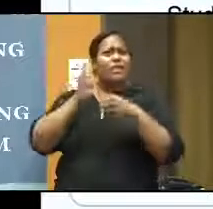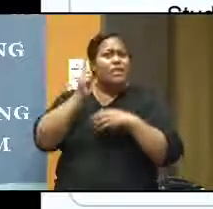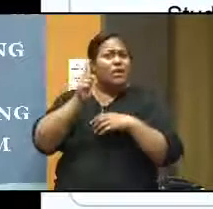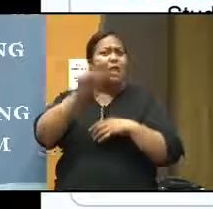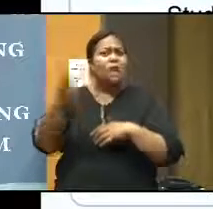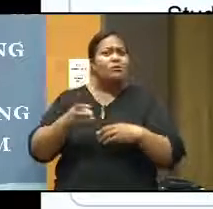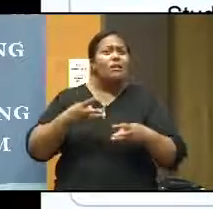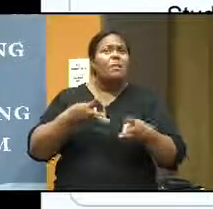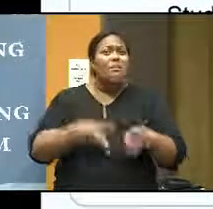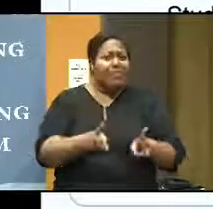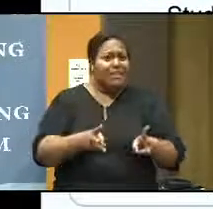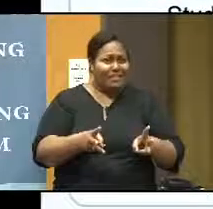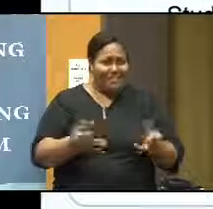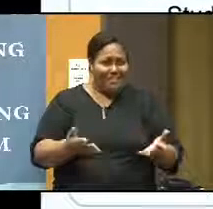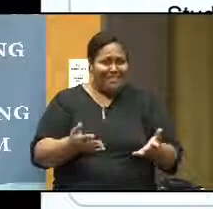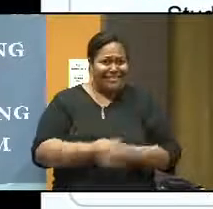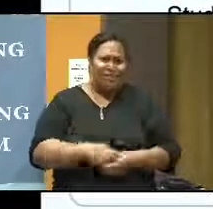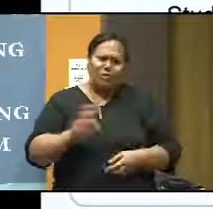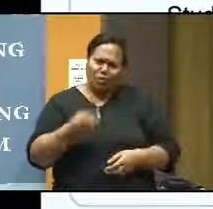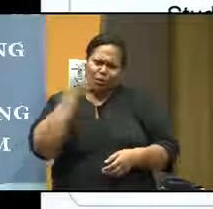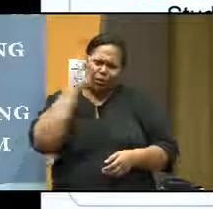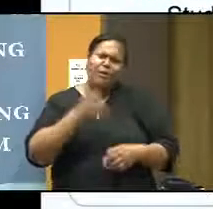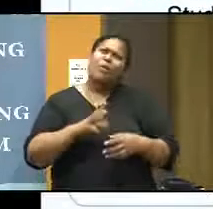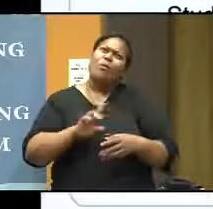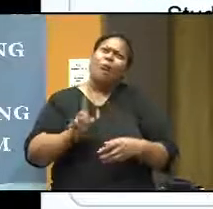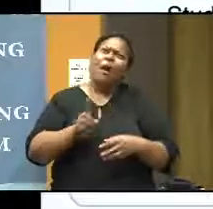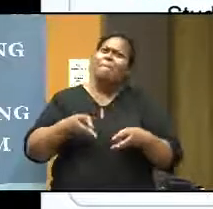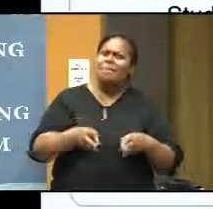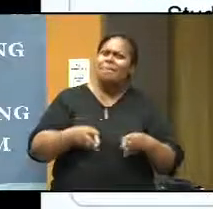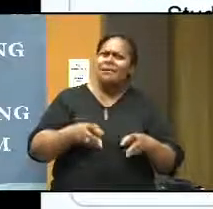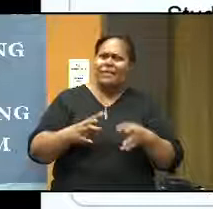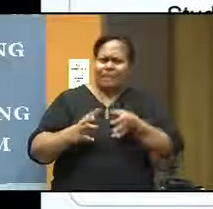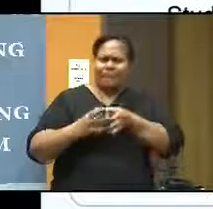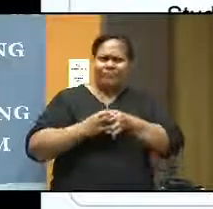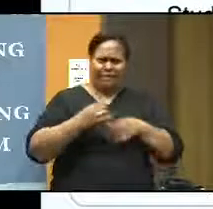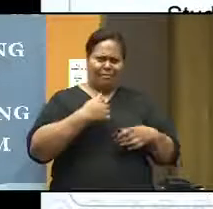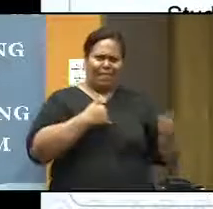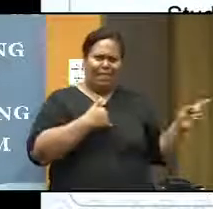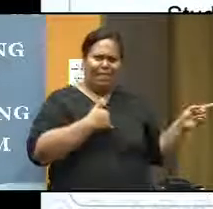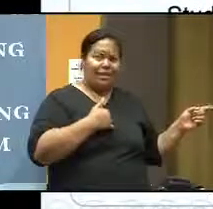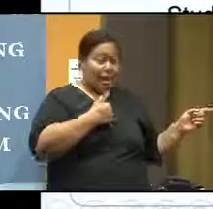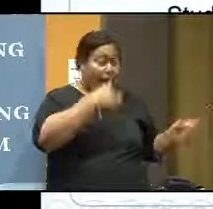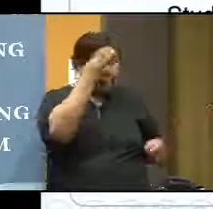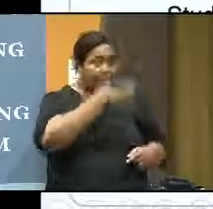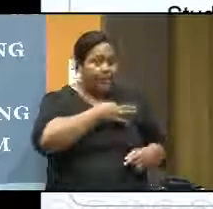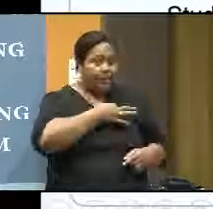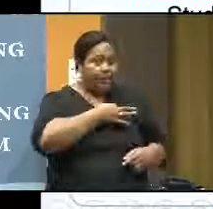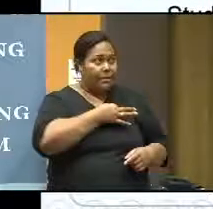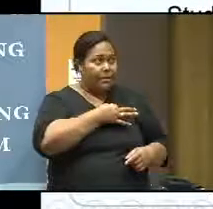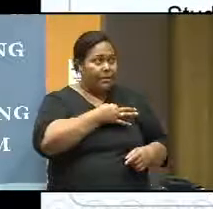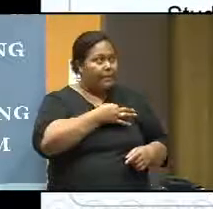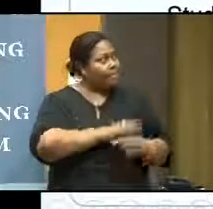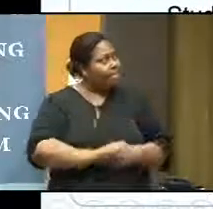what method or strategy will be more applicable to me. I believe in a well